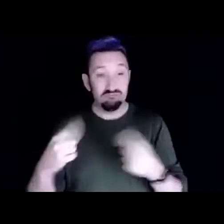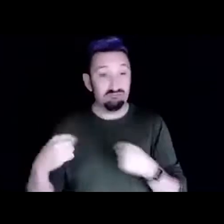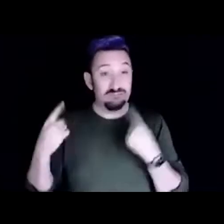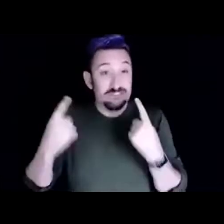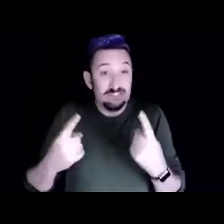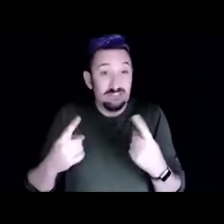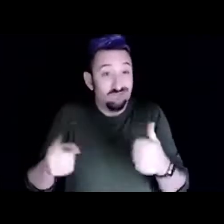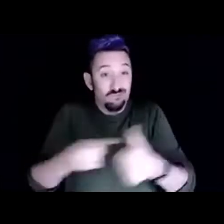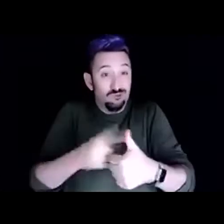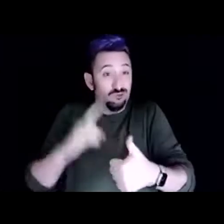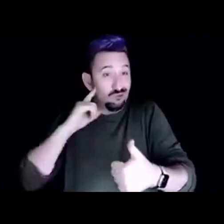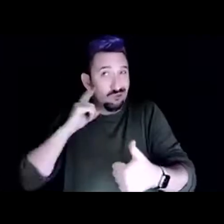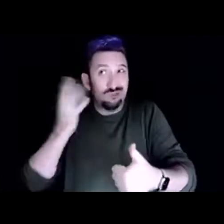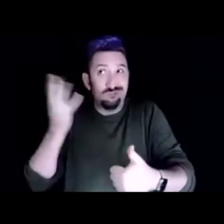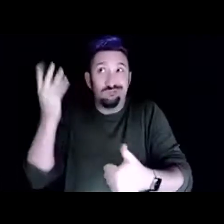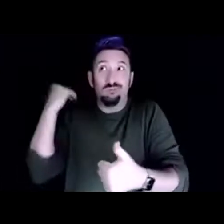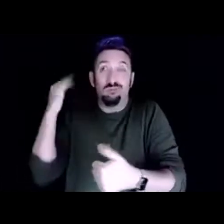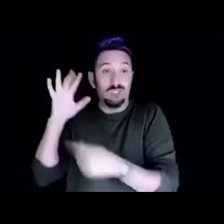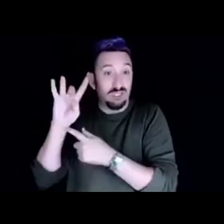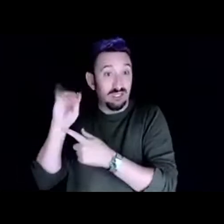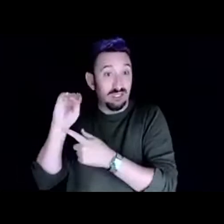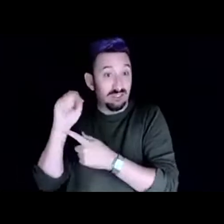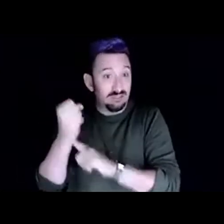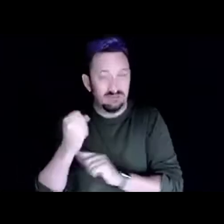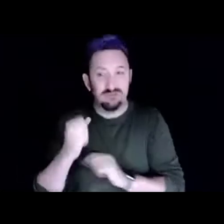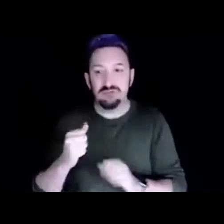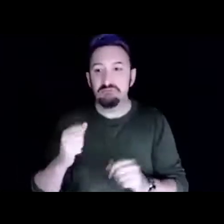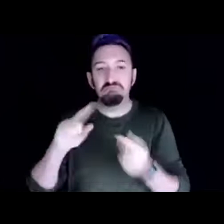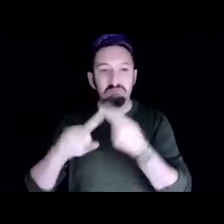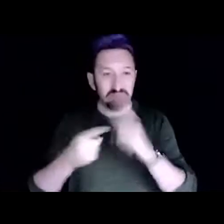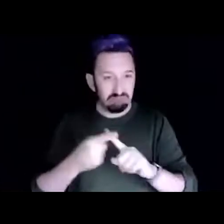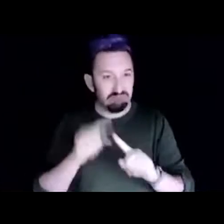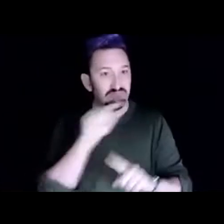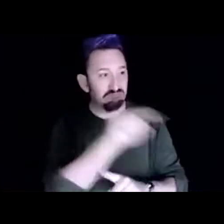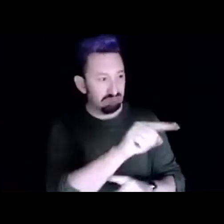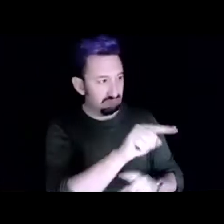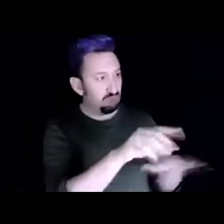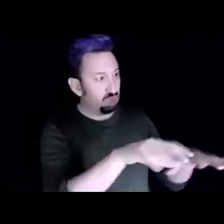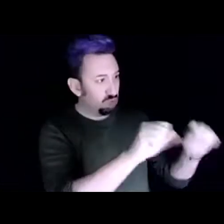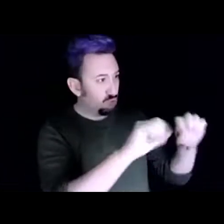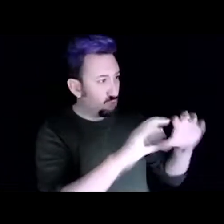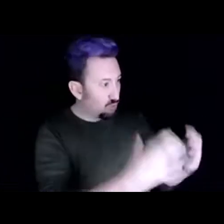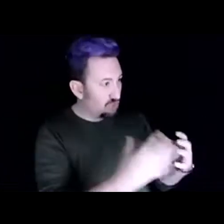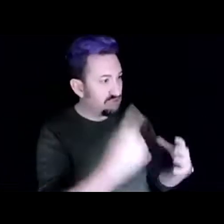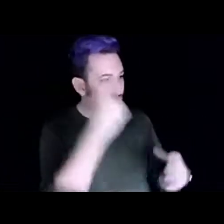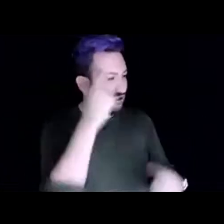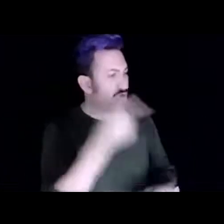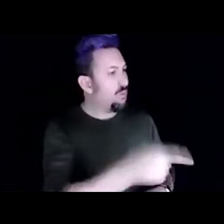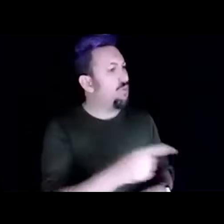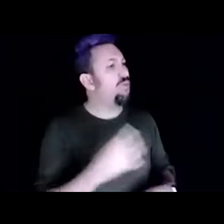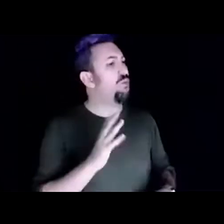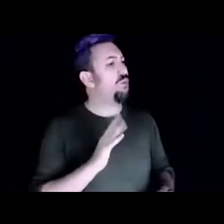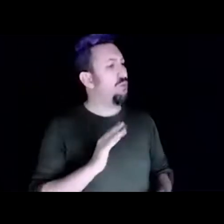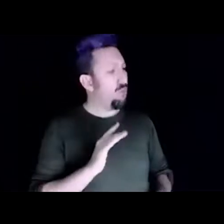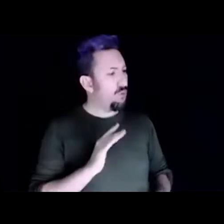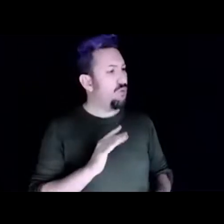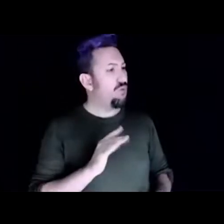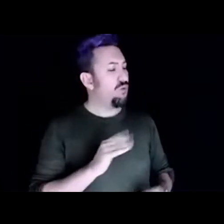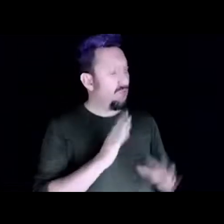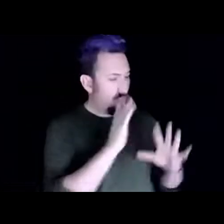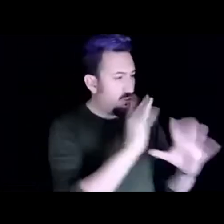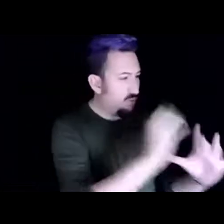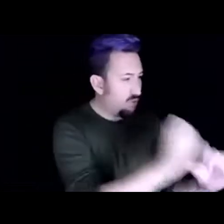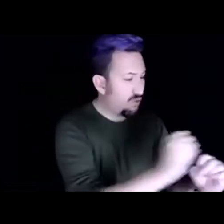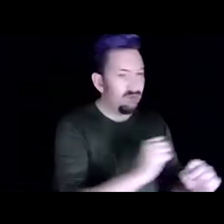a course, and I just thought it was really fascinating. And I've always loved gardening and all those